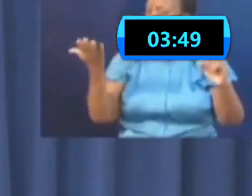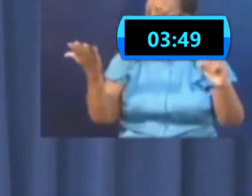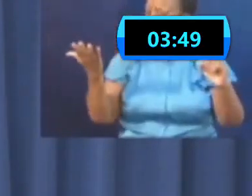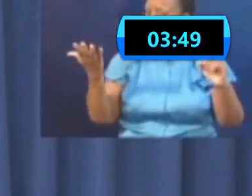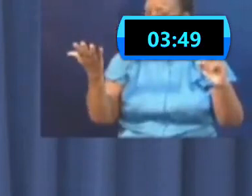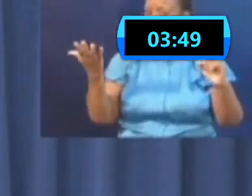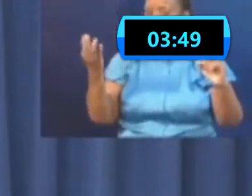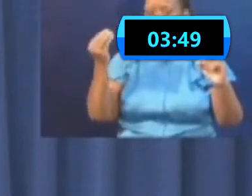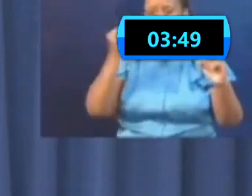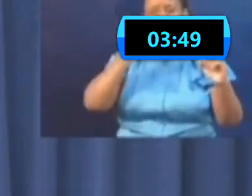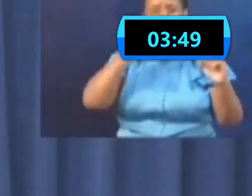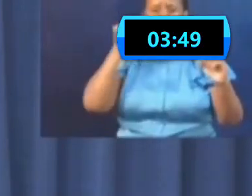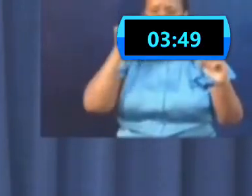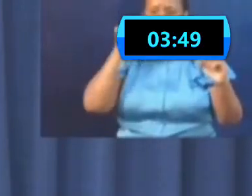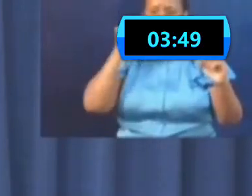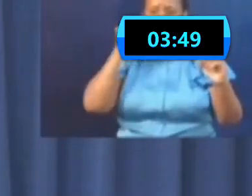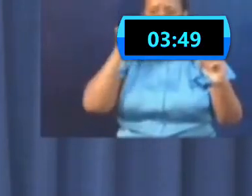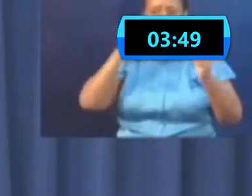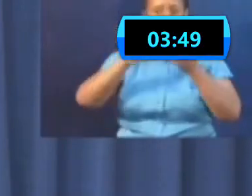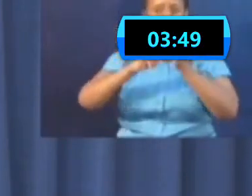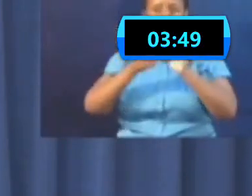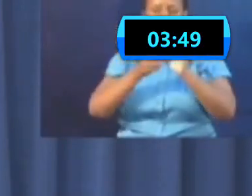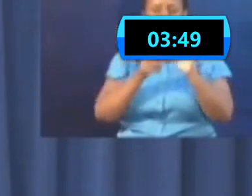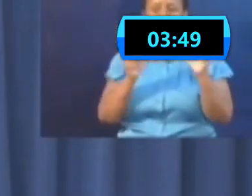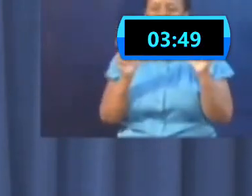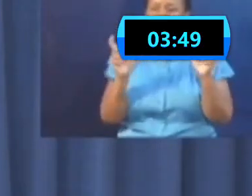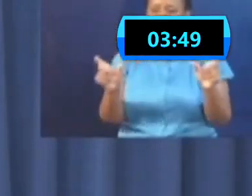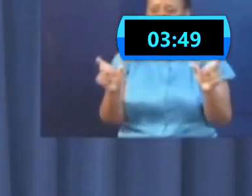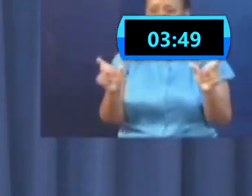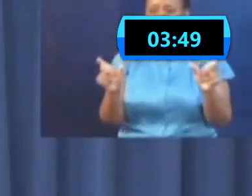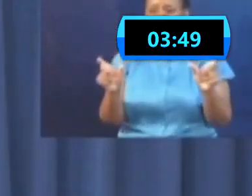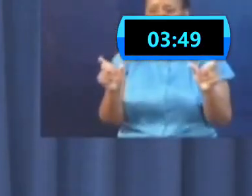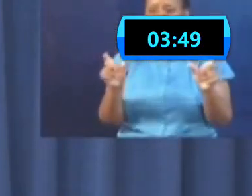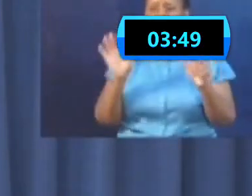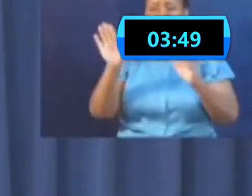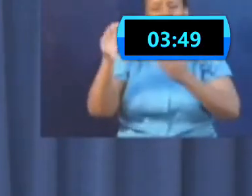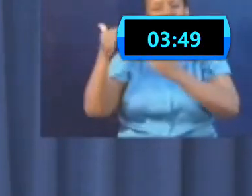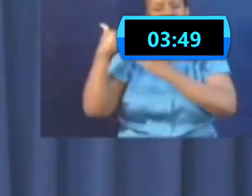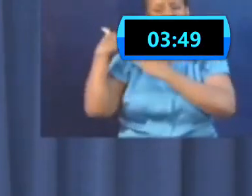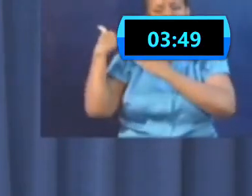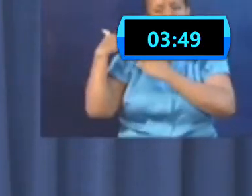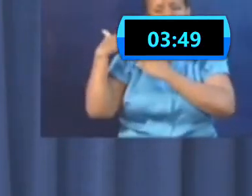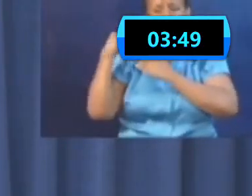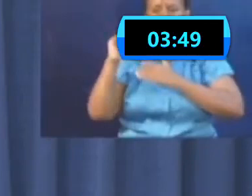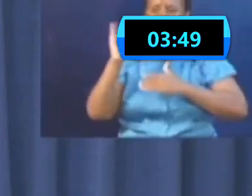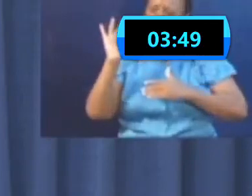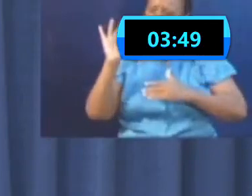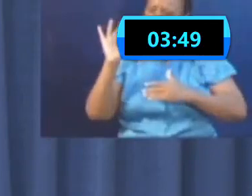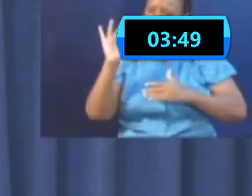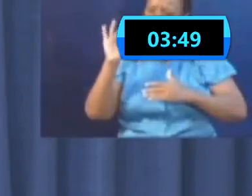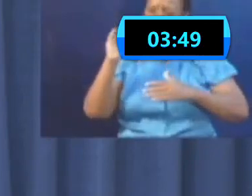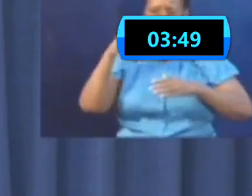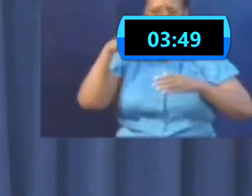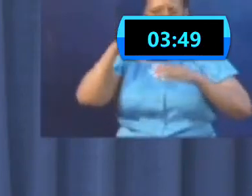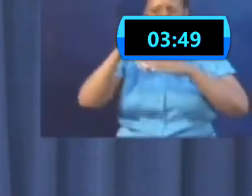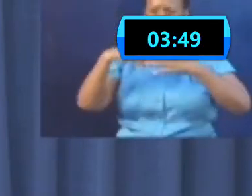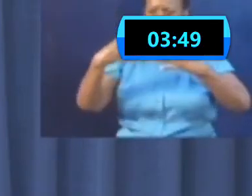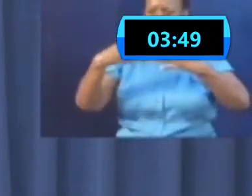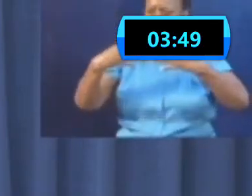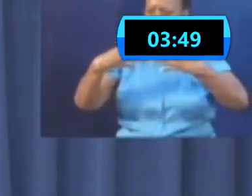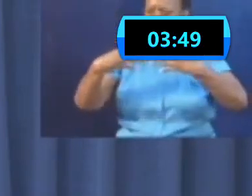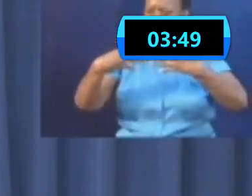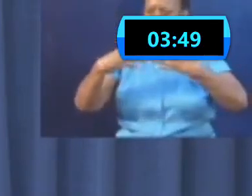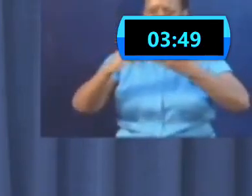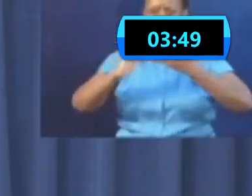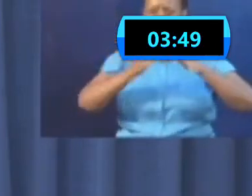area of your domicile where you are responsible for. So if you're in a compound, in a gated community, your home